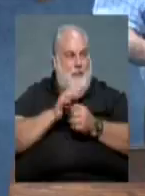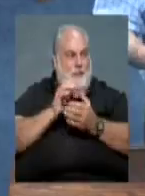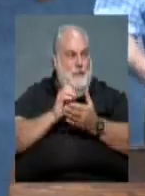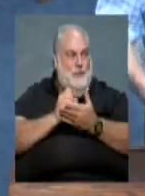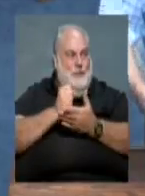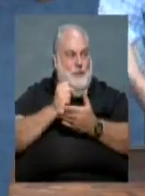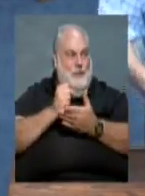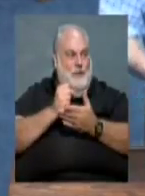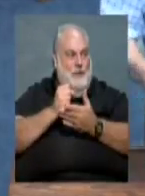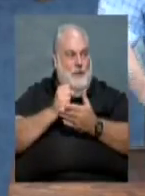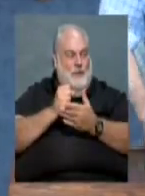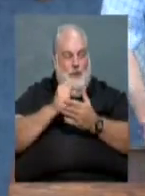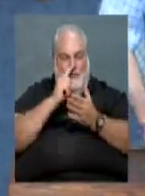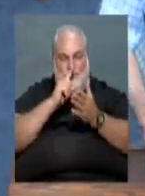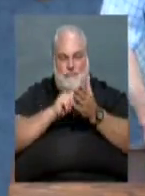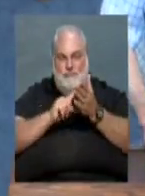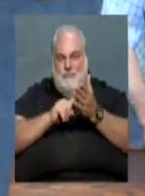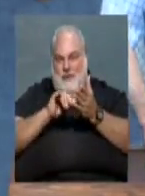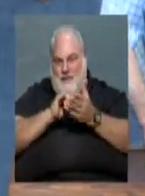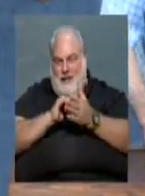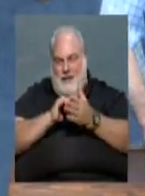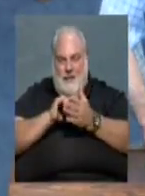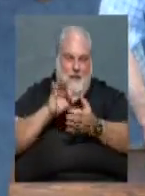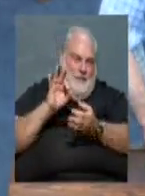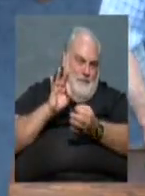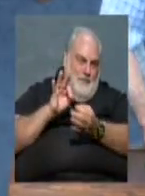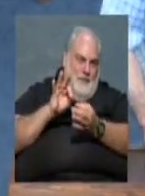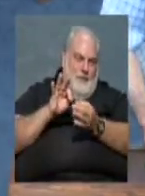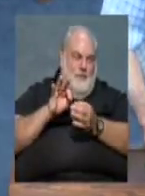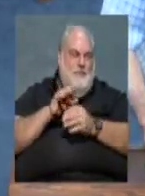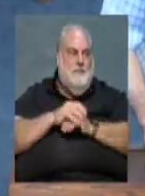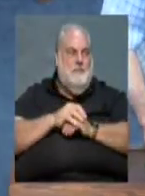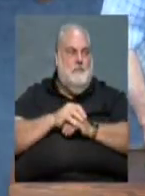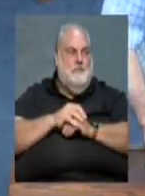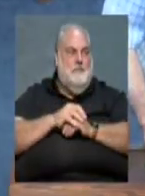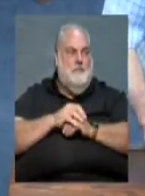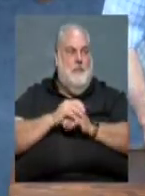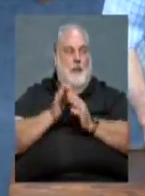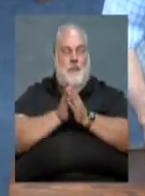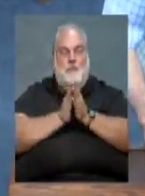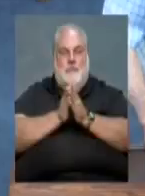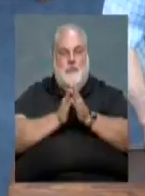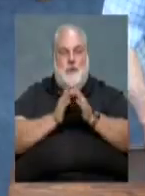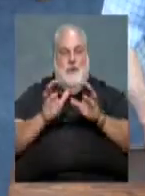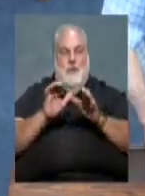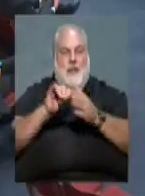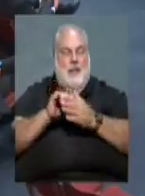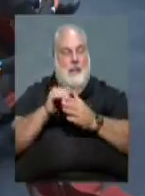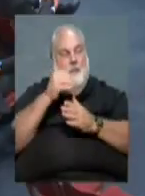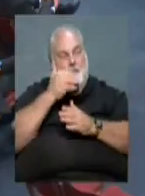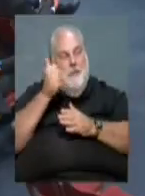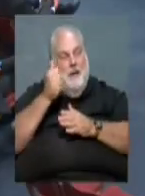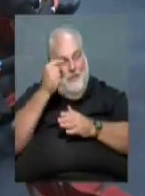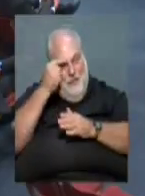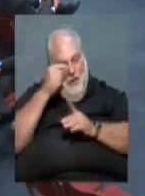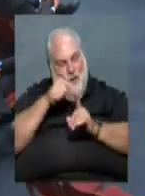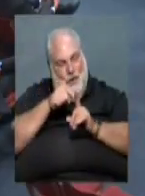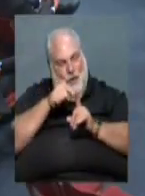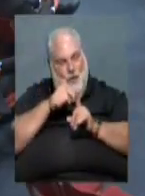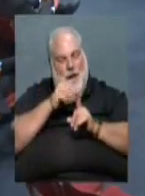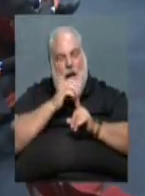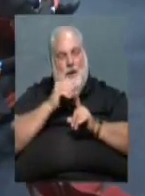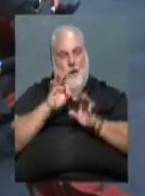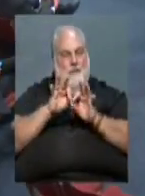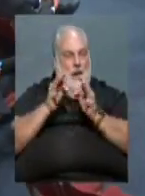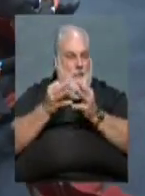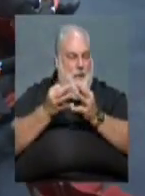to investigate that and pick the right spot. So we're looking forward to doing that. Best of luck to you and your family, and thank you so